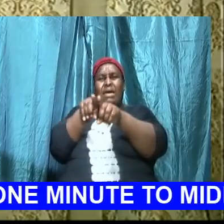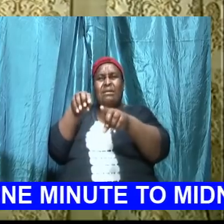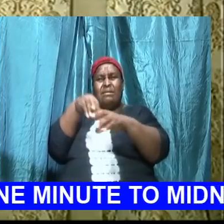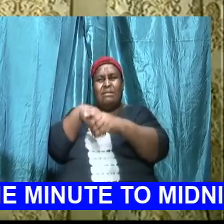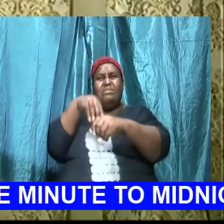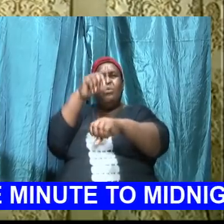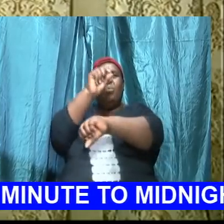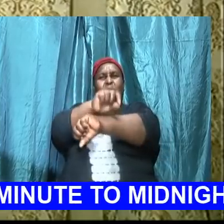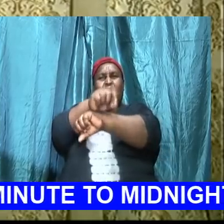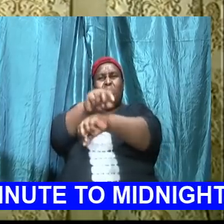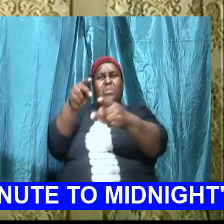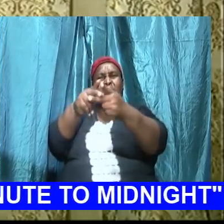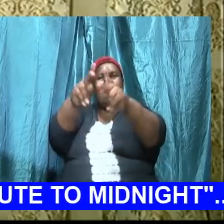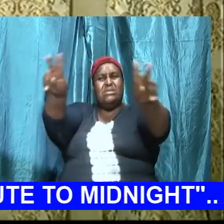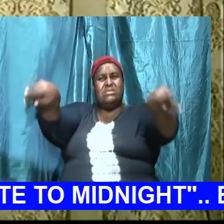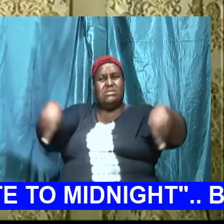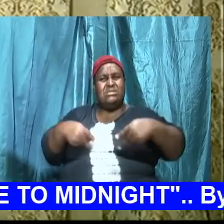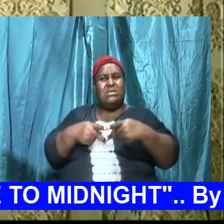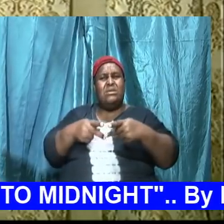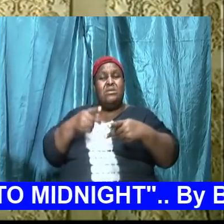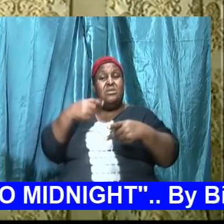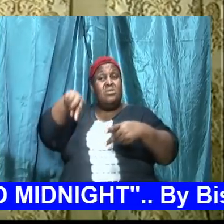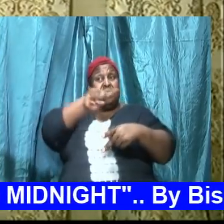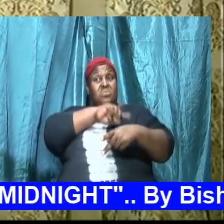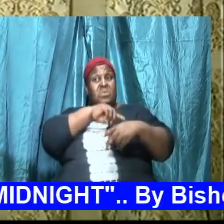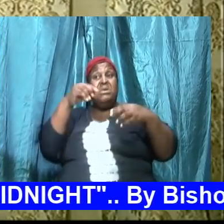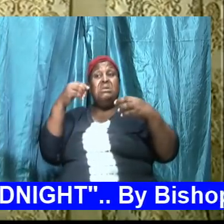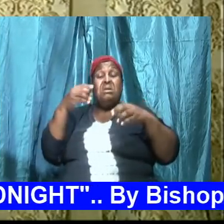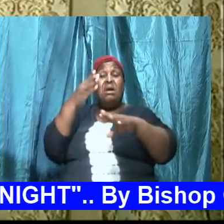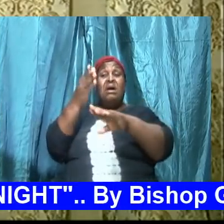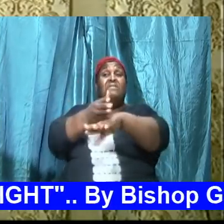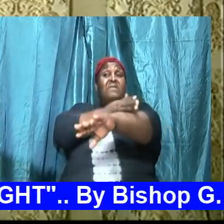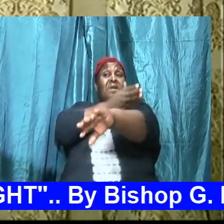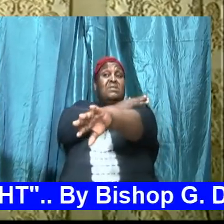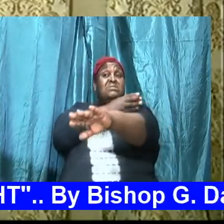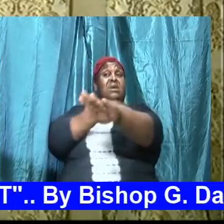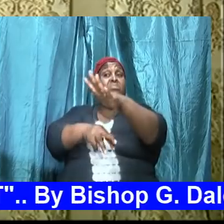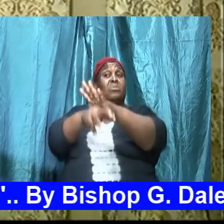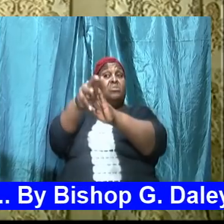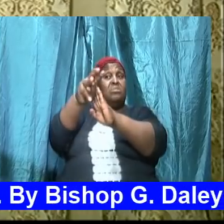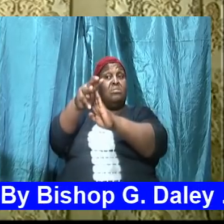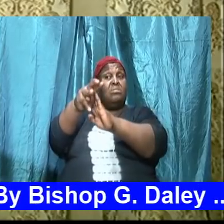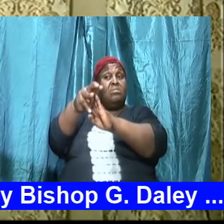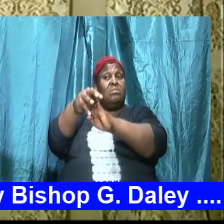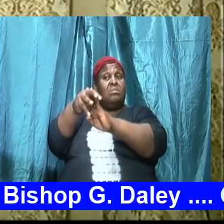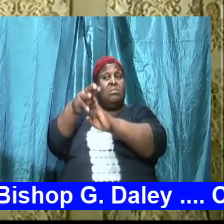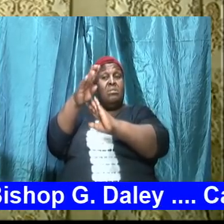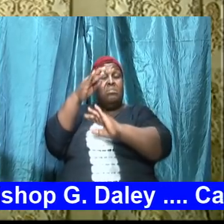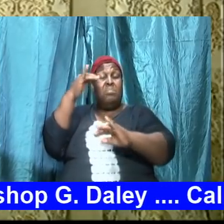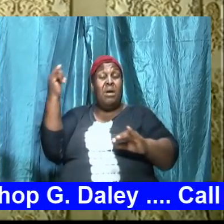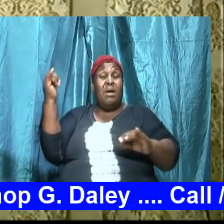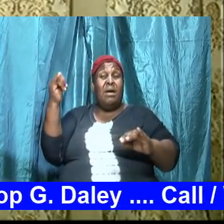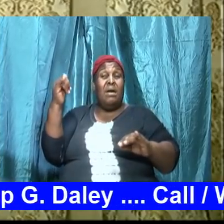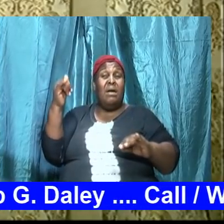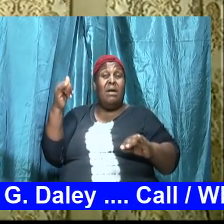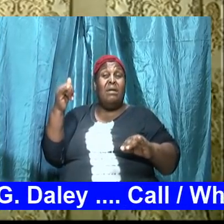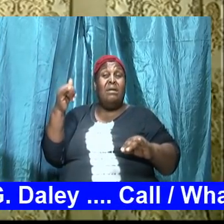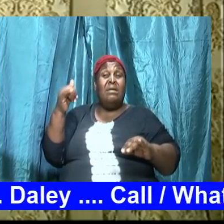no we advance and we mature by virtue of our adherence to some